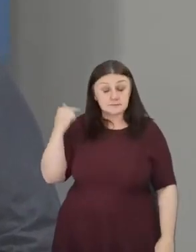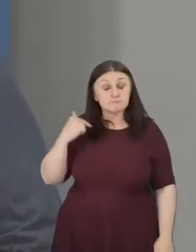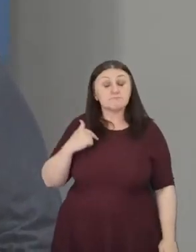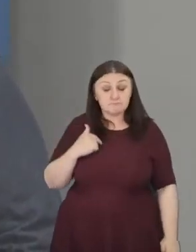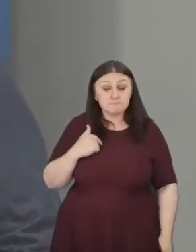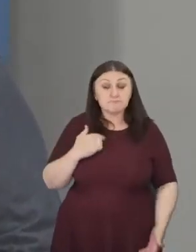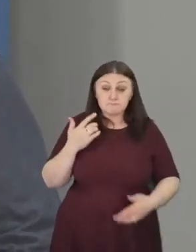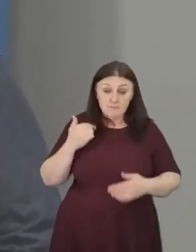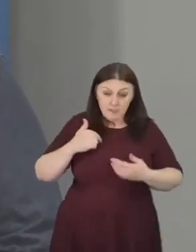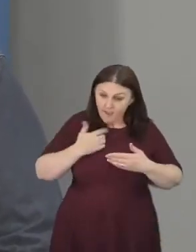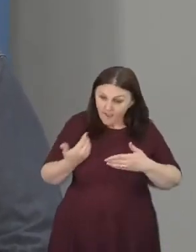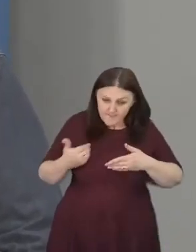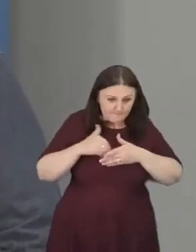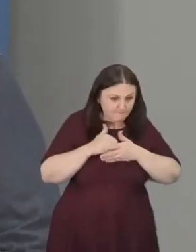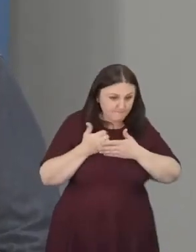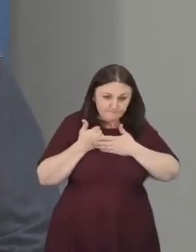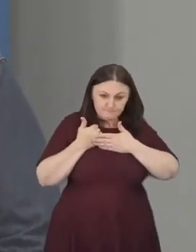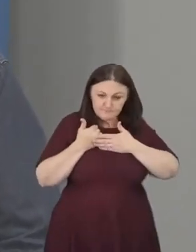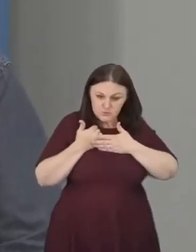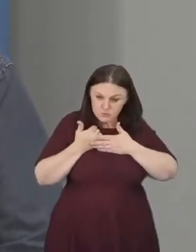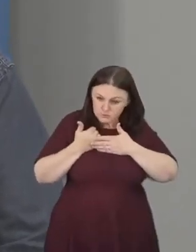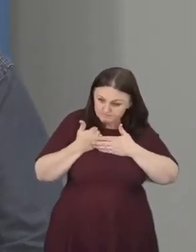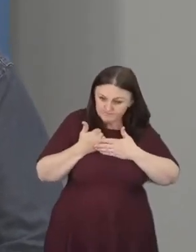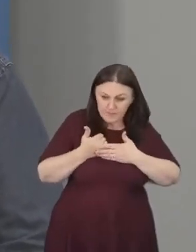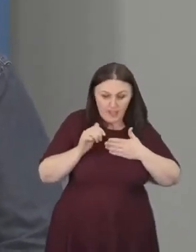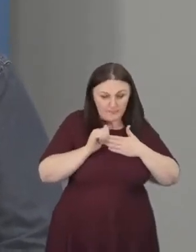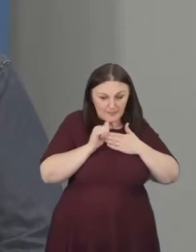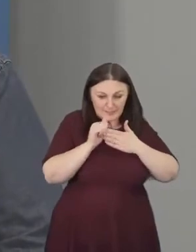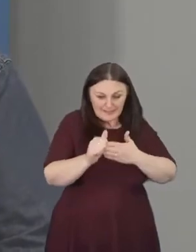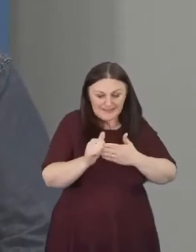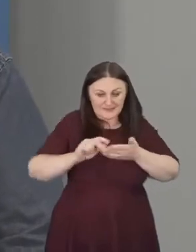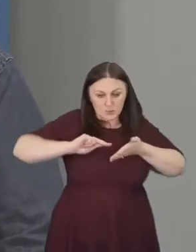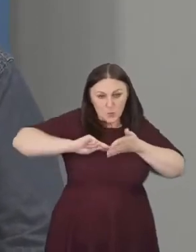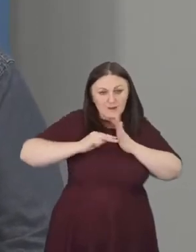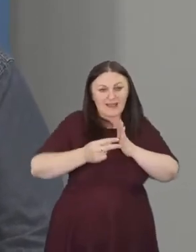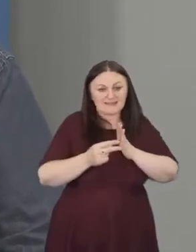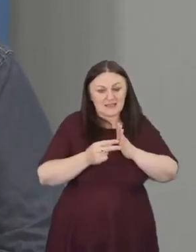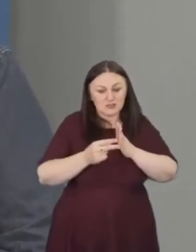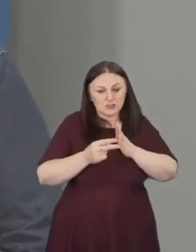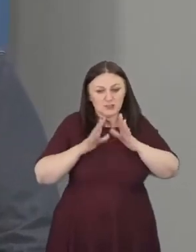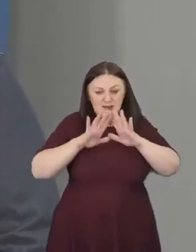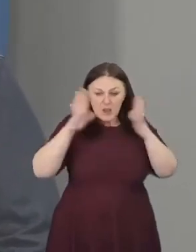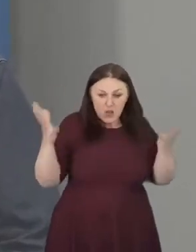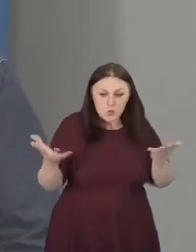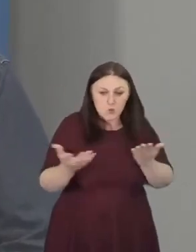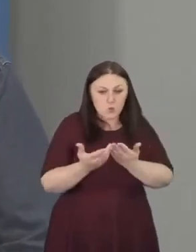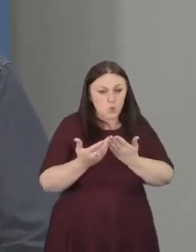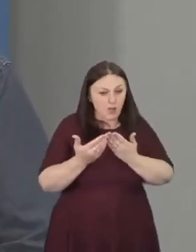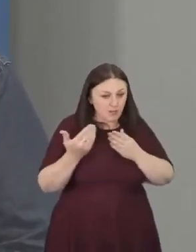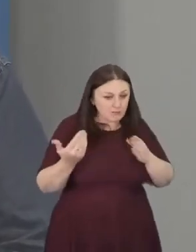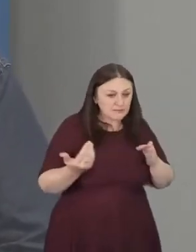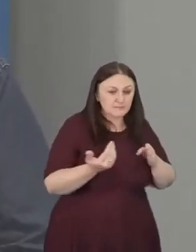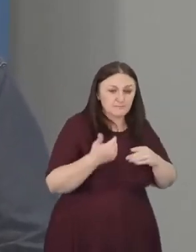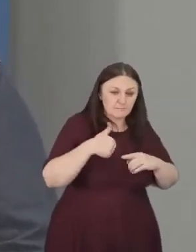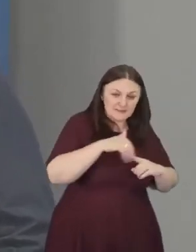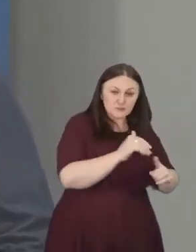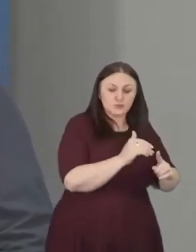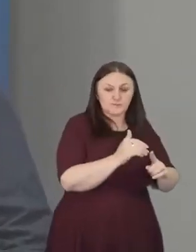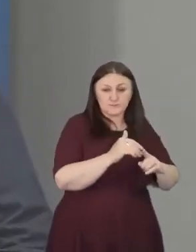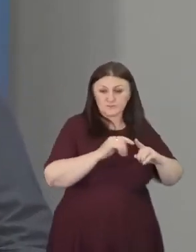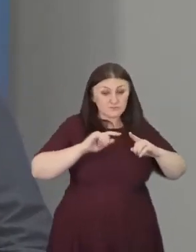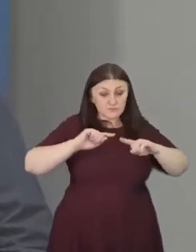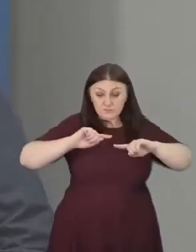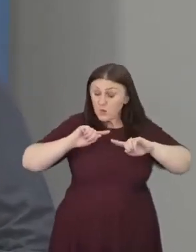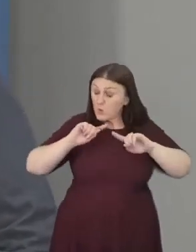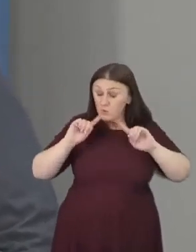in helping to lead an organisation involved in world mission, I and we cannot shy away from the